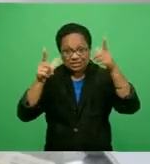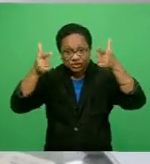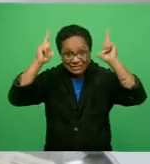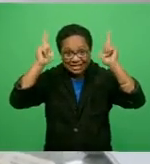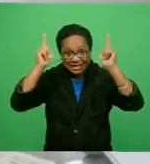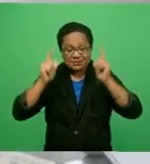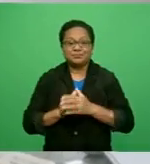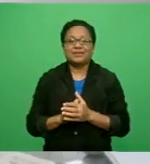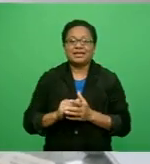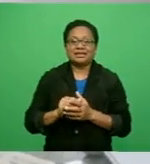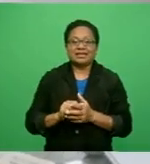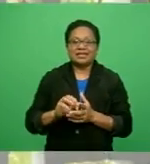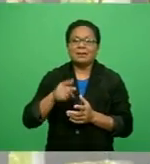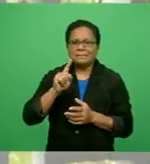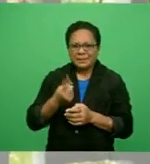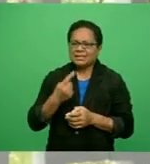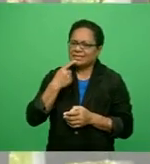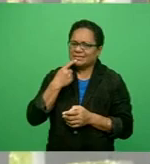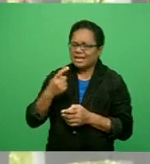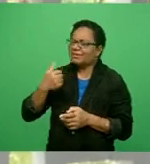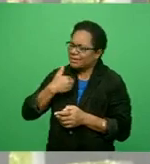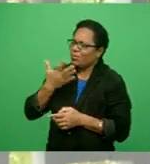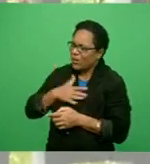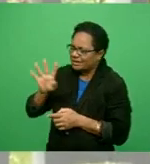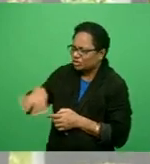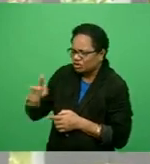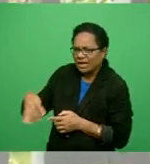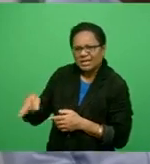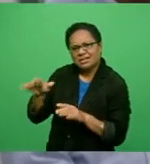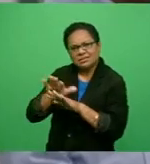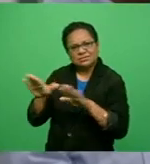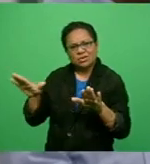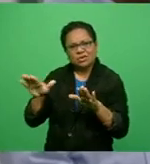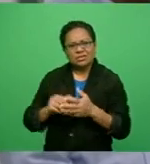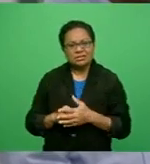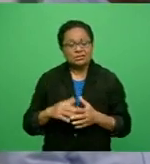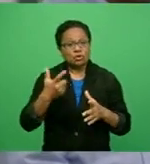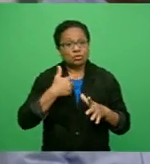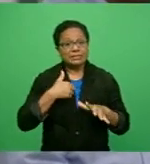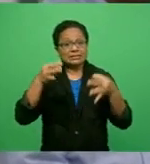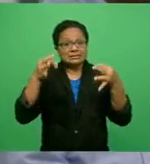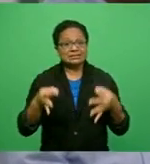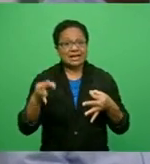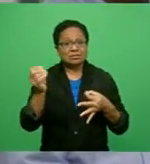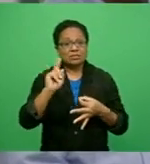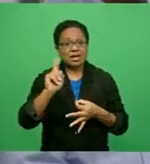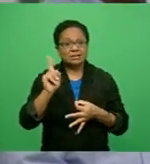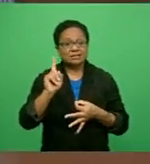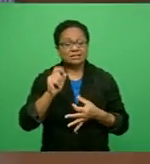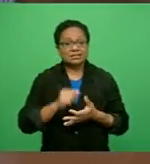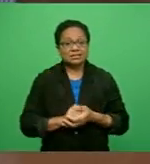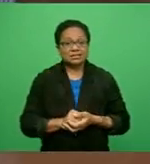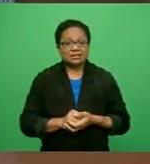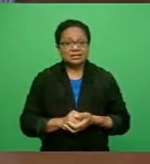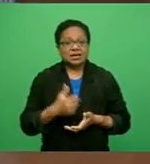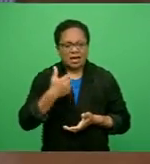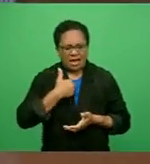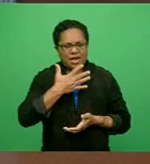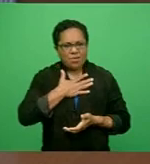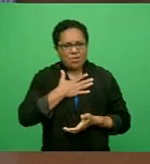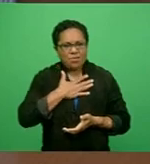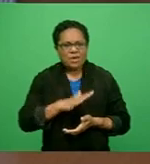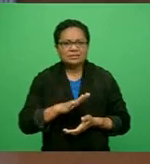regardless of his relatives. I decided to put myself forward to actually serve my